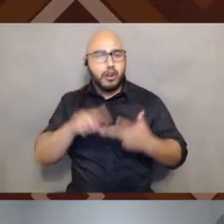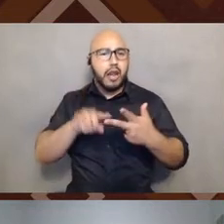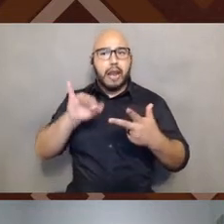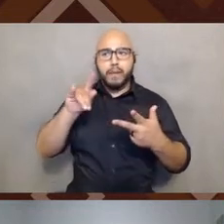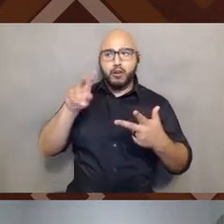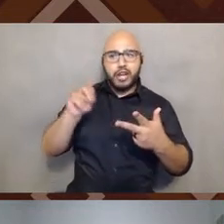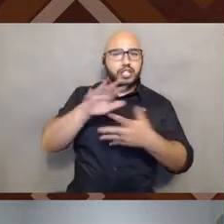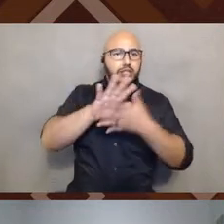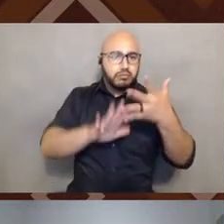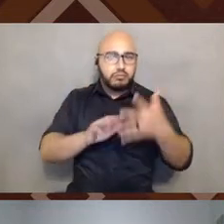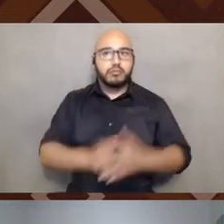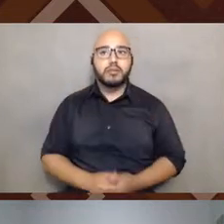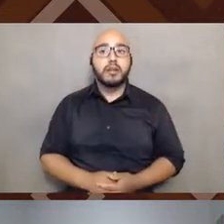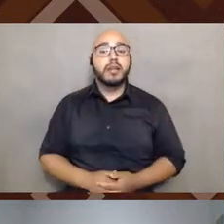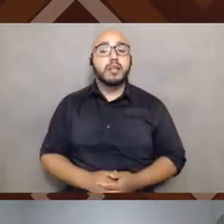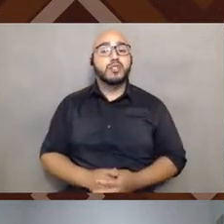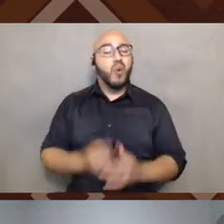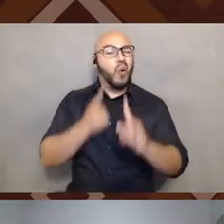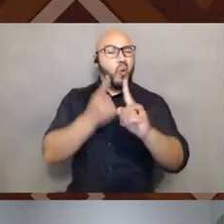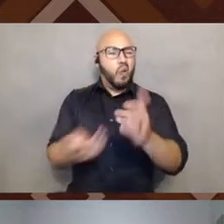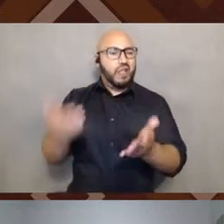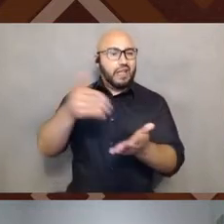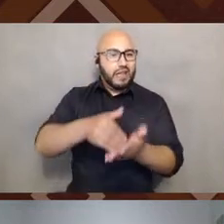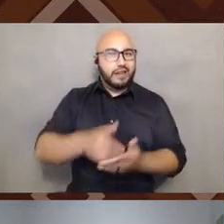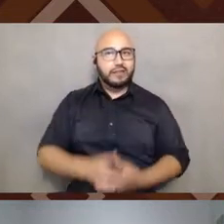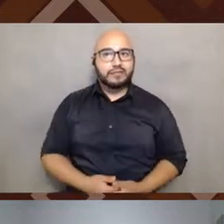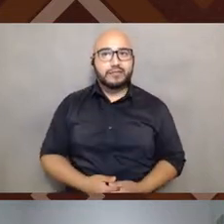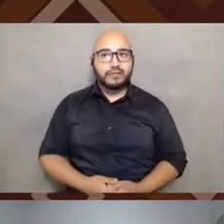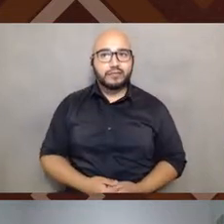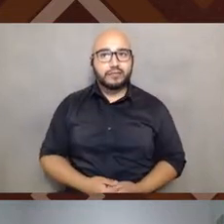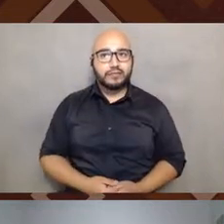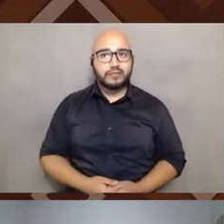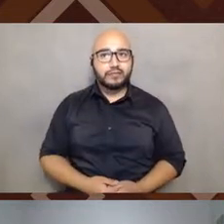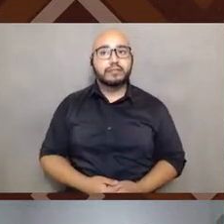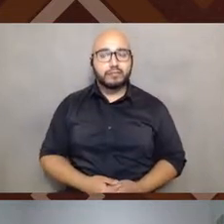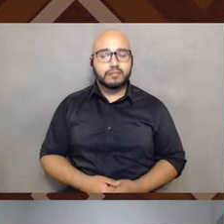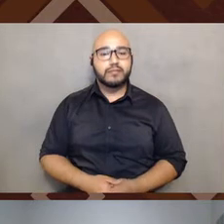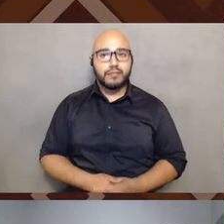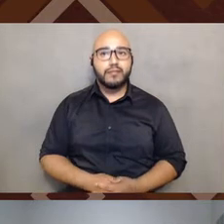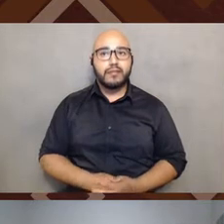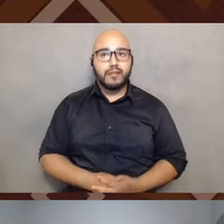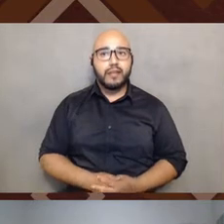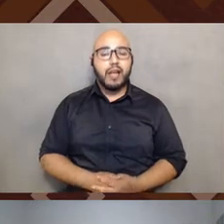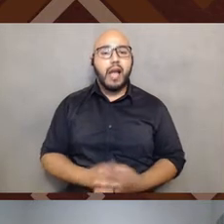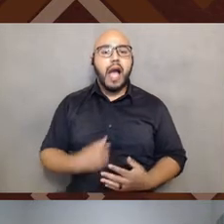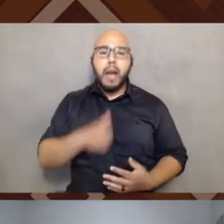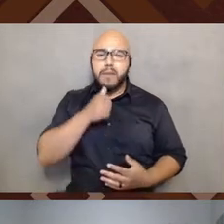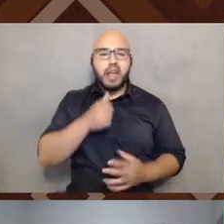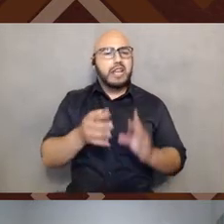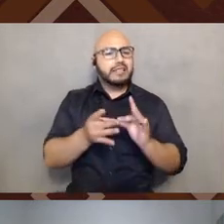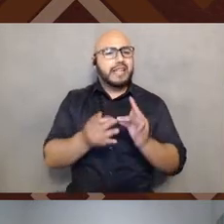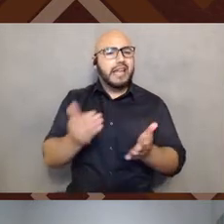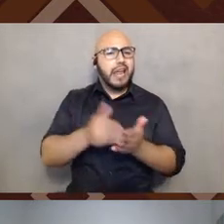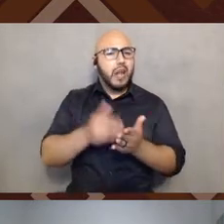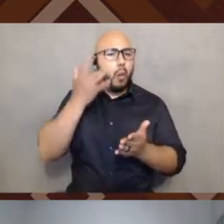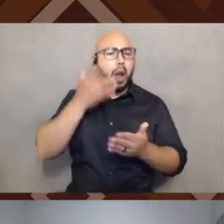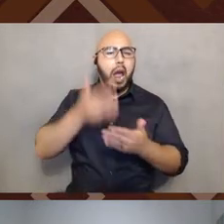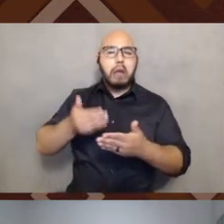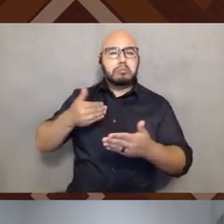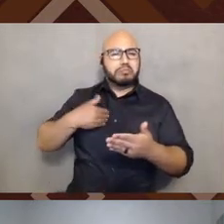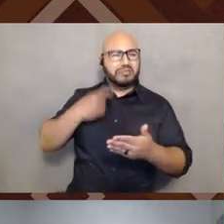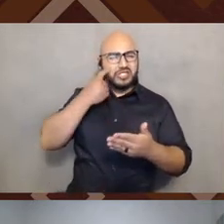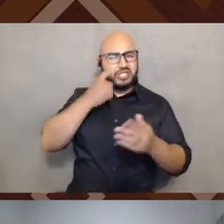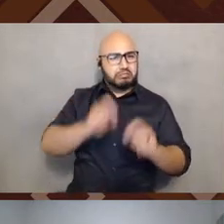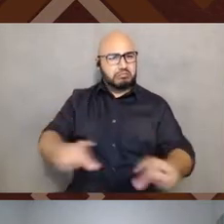Here's the goal once more. I won't repeat it since it's been shared just now,